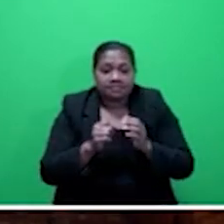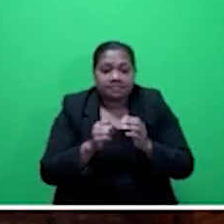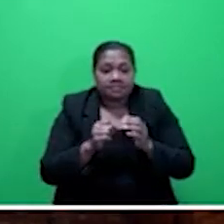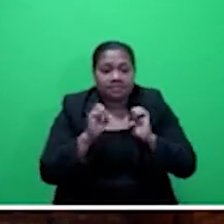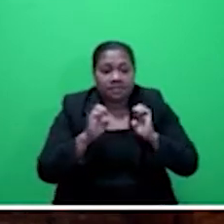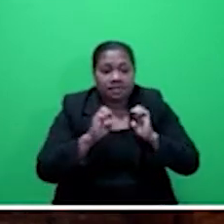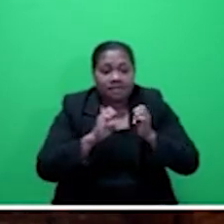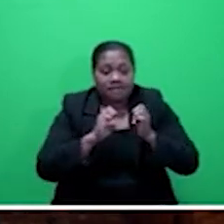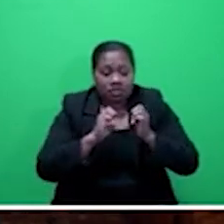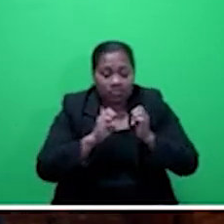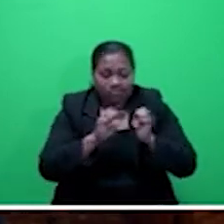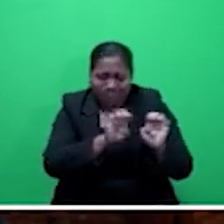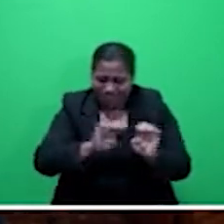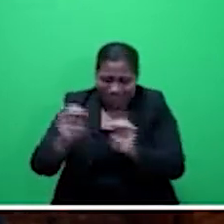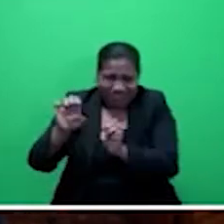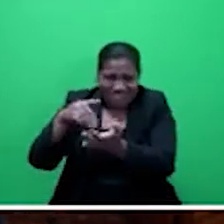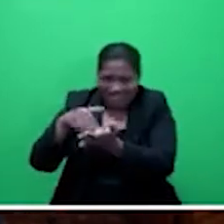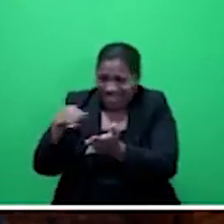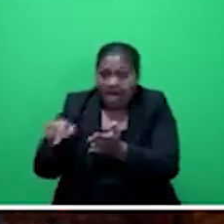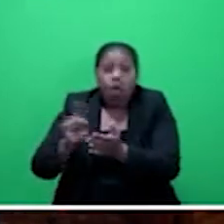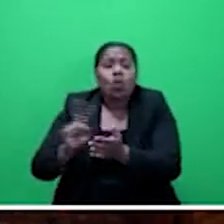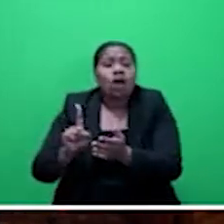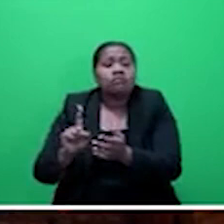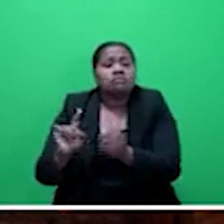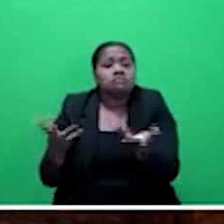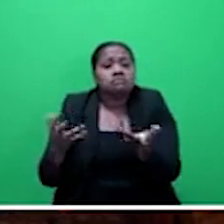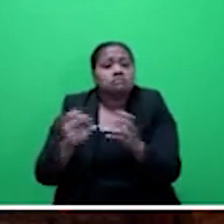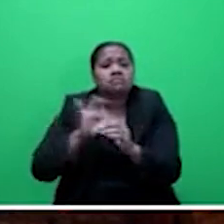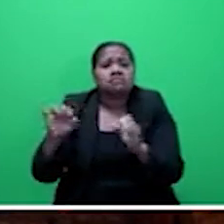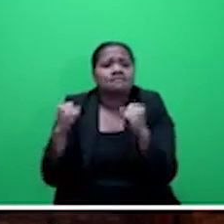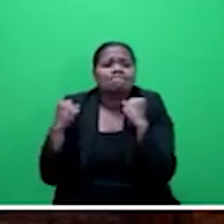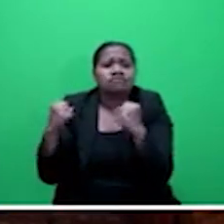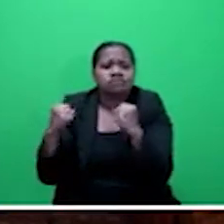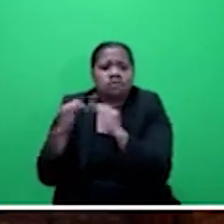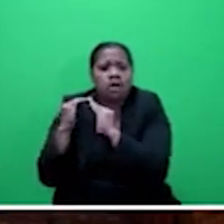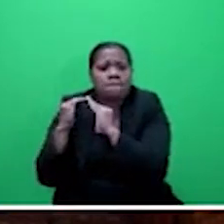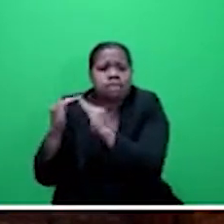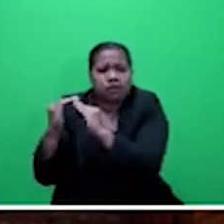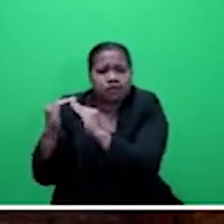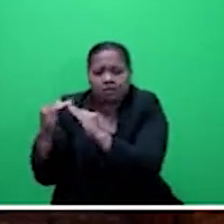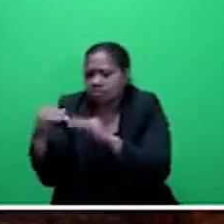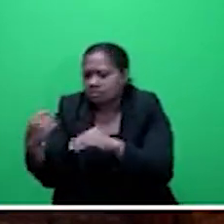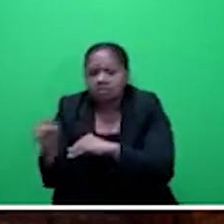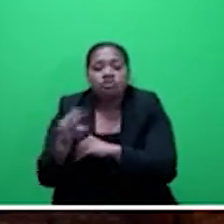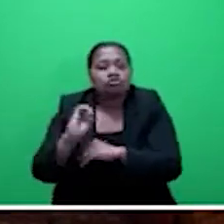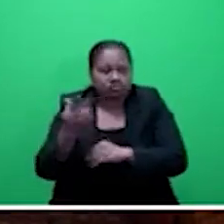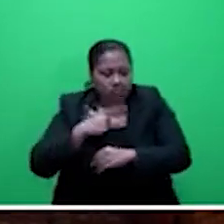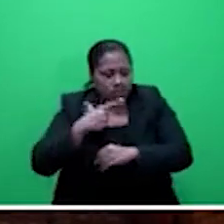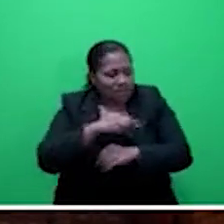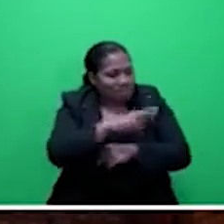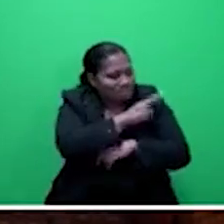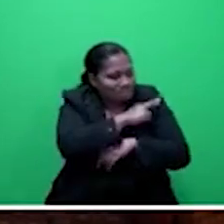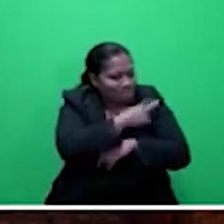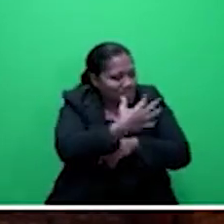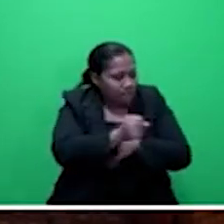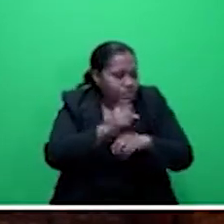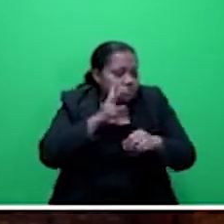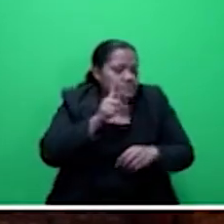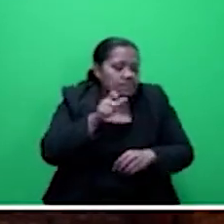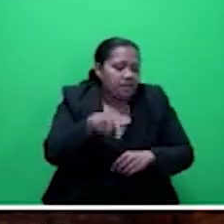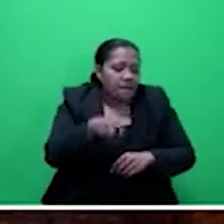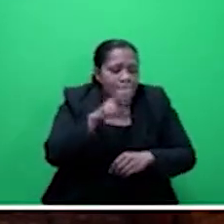built to standard. And that is, we have a responsibility to look after our people, that their safety